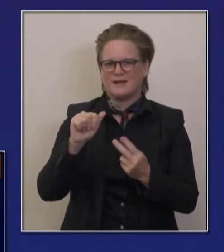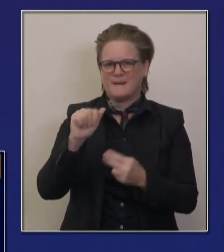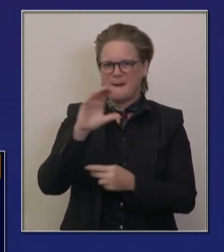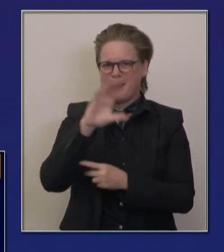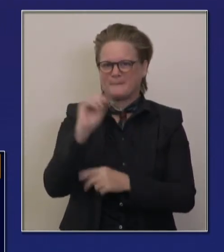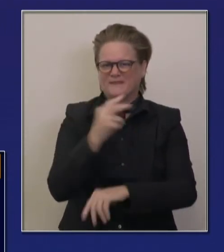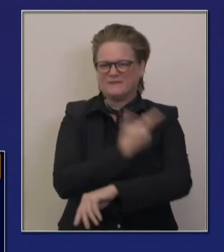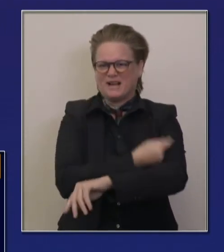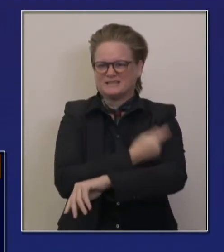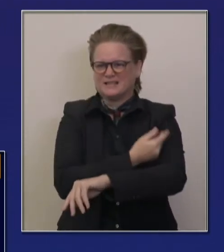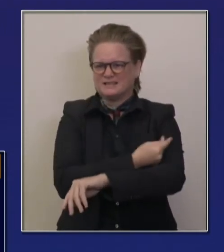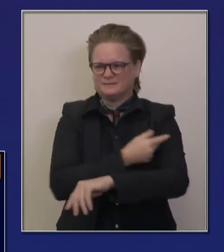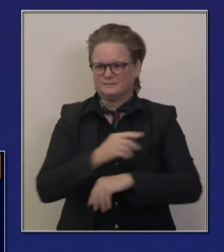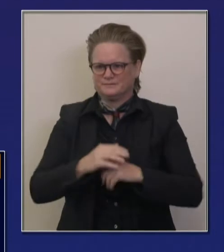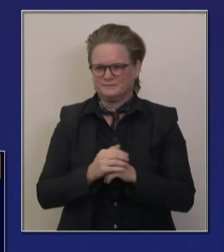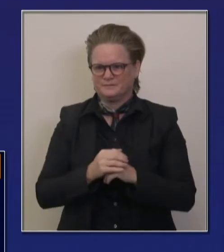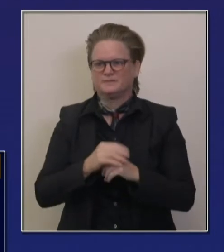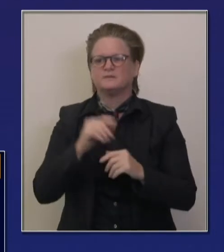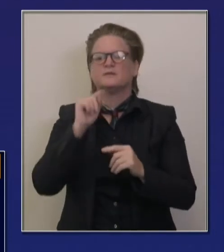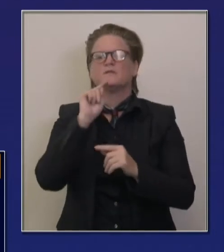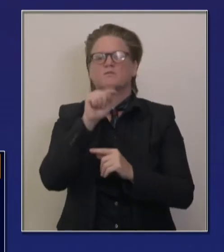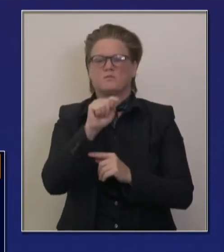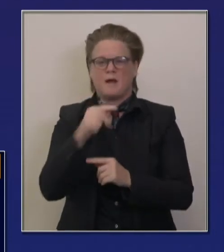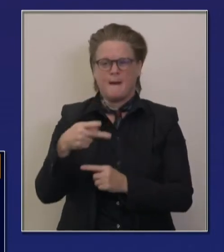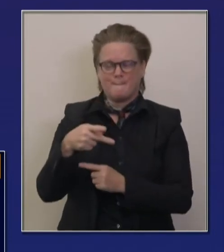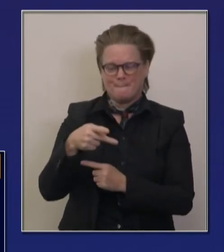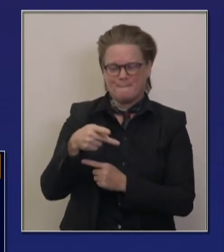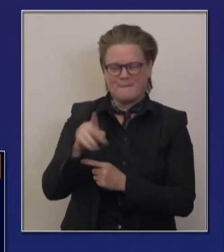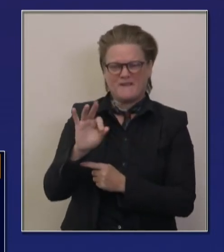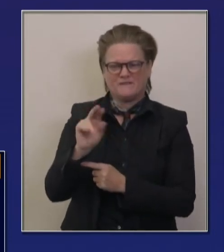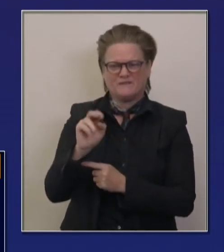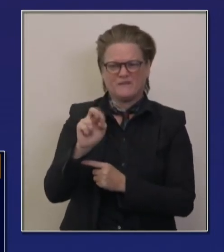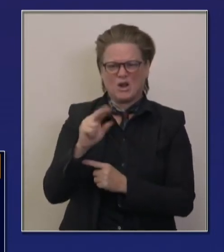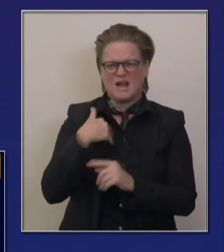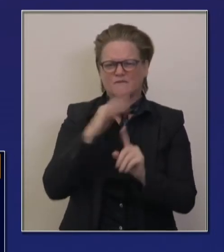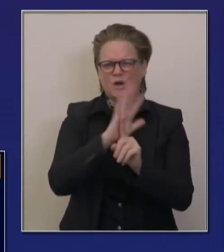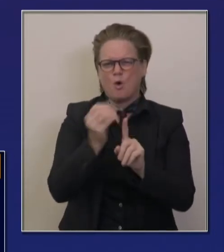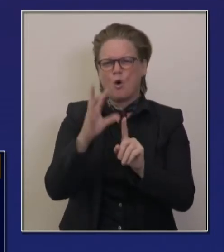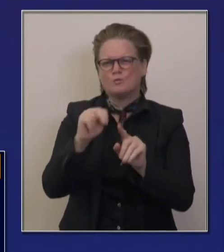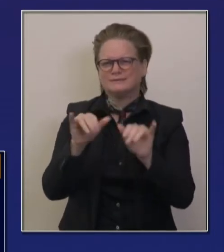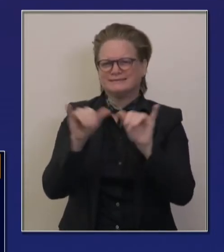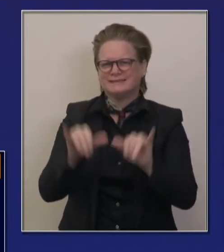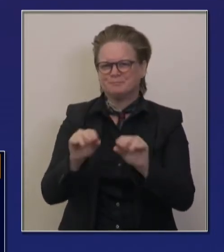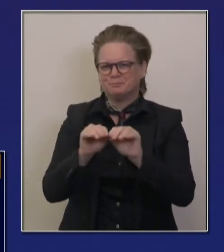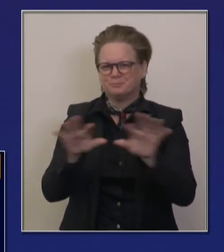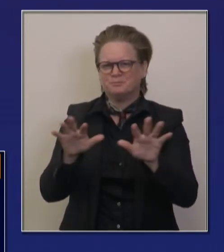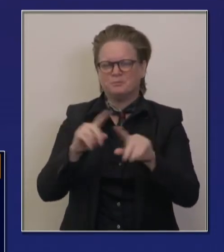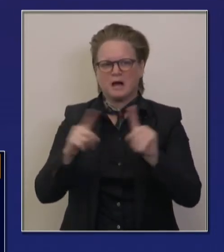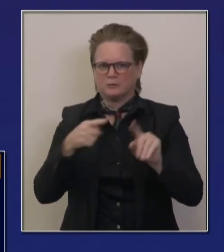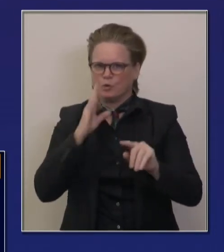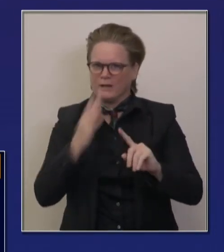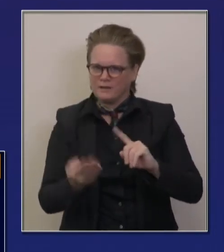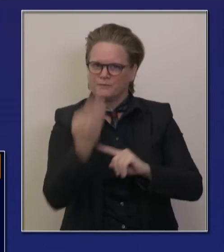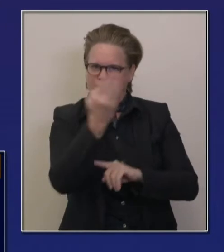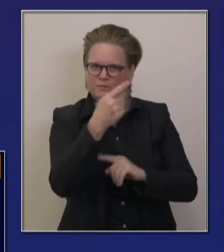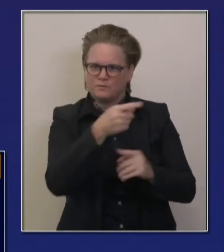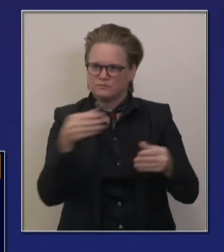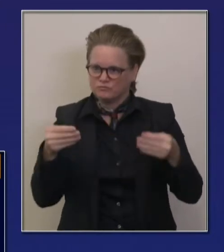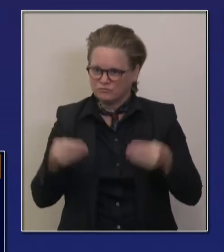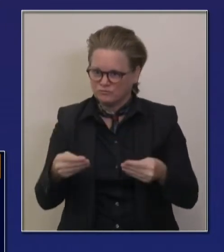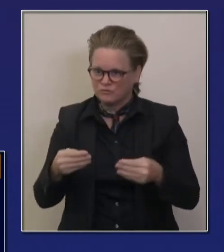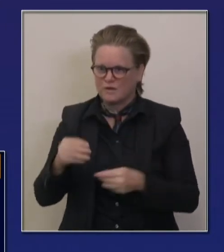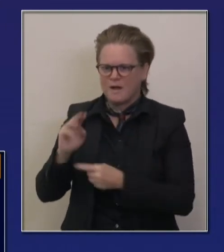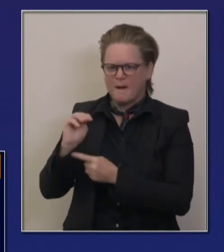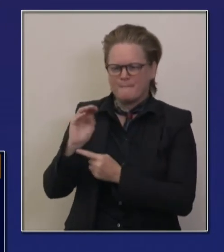is working not directly like Pfizer. It's a different process between Pfizer and Moderna. Moderna is working